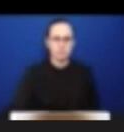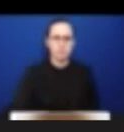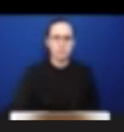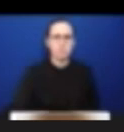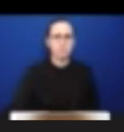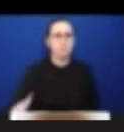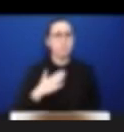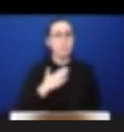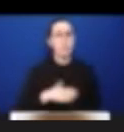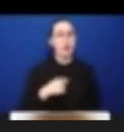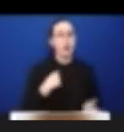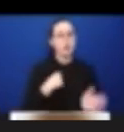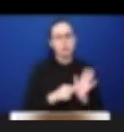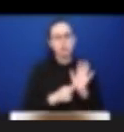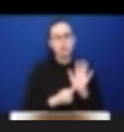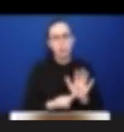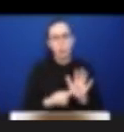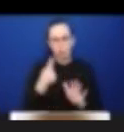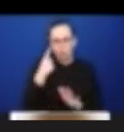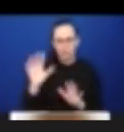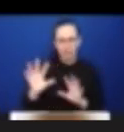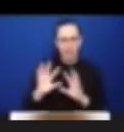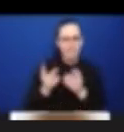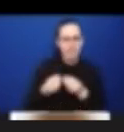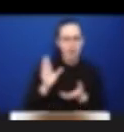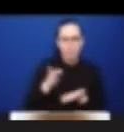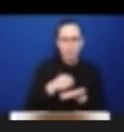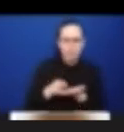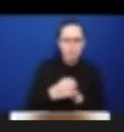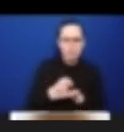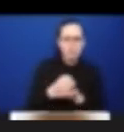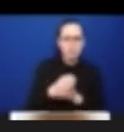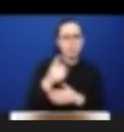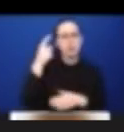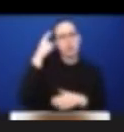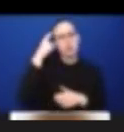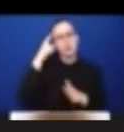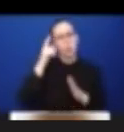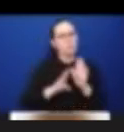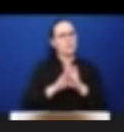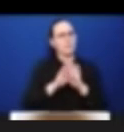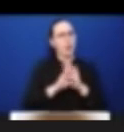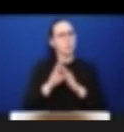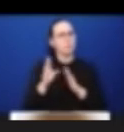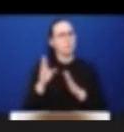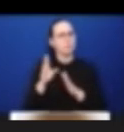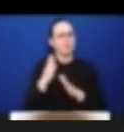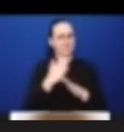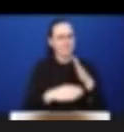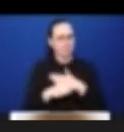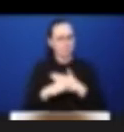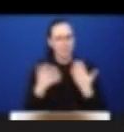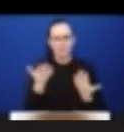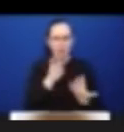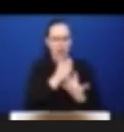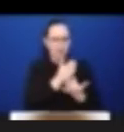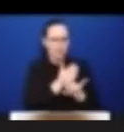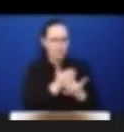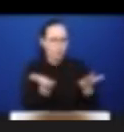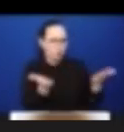neurodevelopmental disabilities accessing services and mental health needs, particularly during the COVID-19 pandemic.